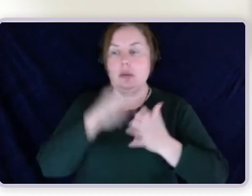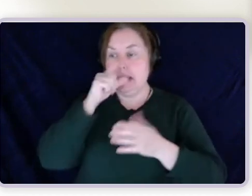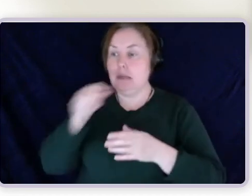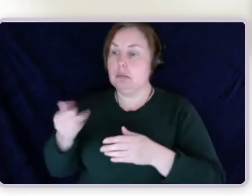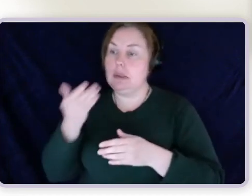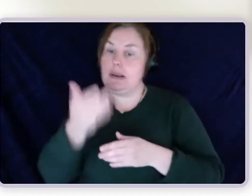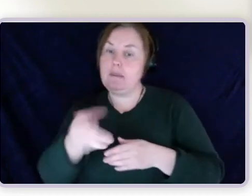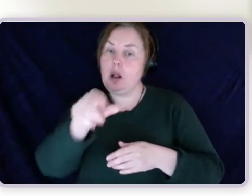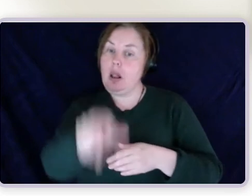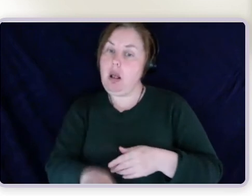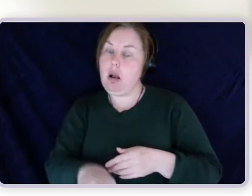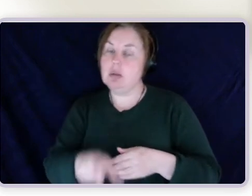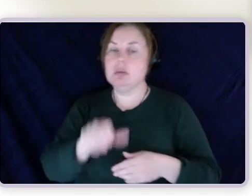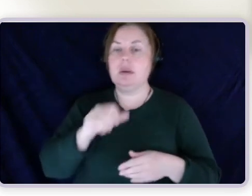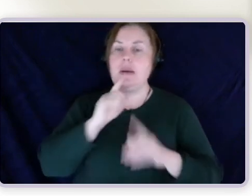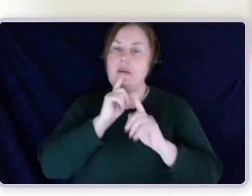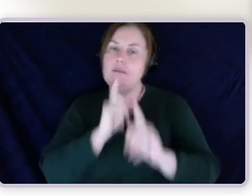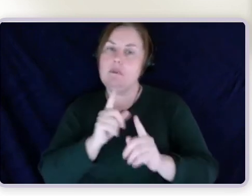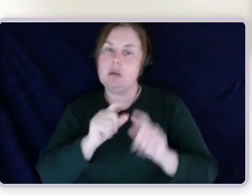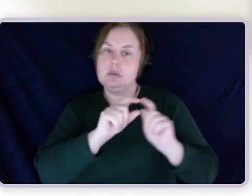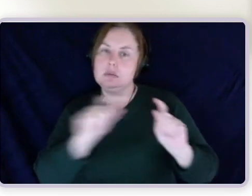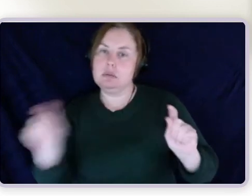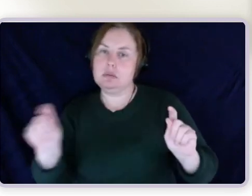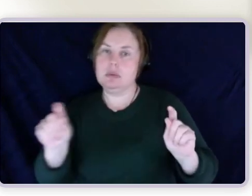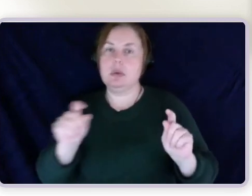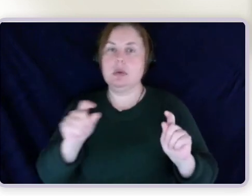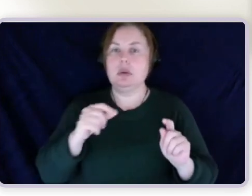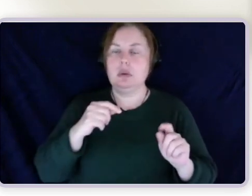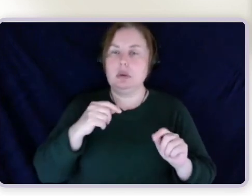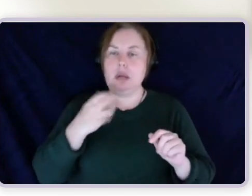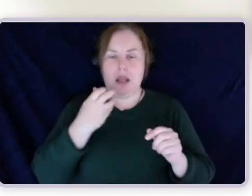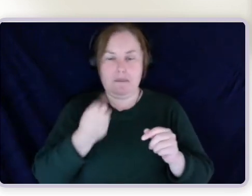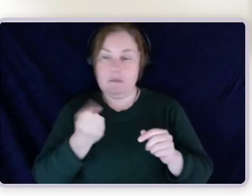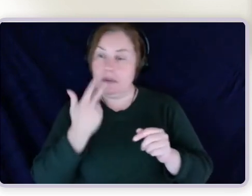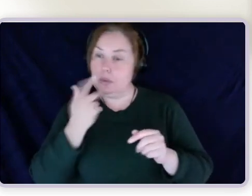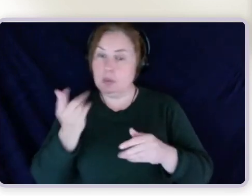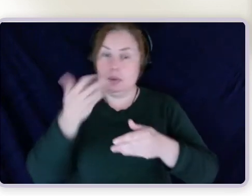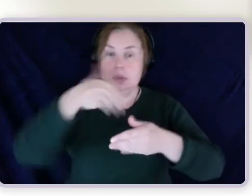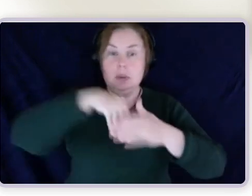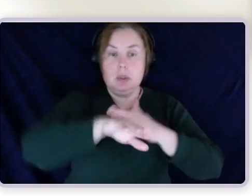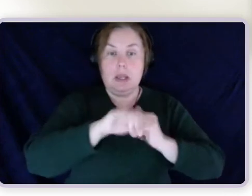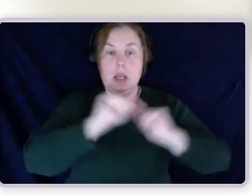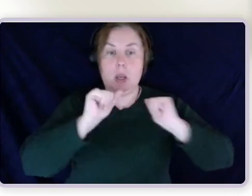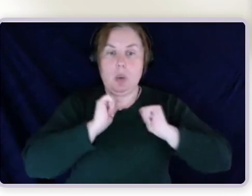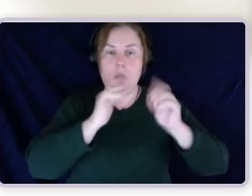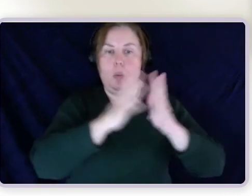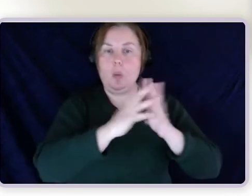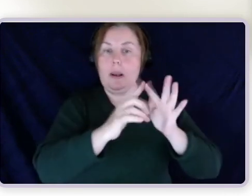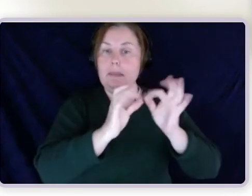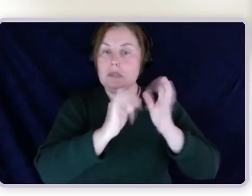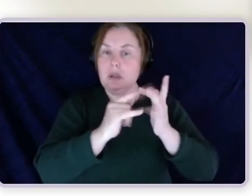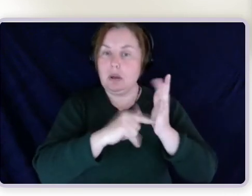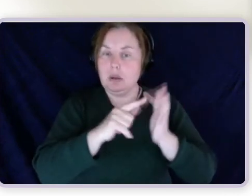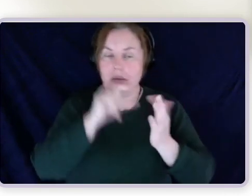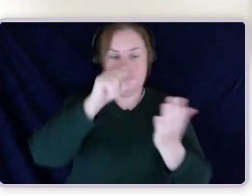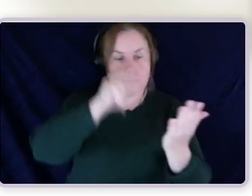sorry, I know I haven't left these up on the screen, but they are available on our website and we can send out some information later if you would like. But yeah, you can give them the